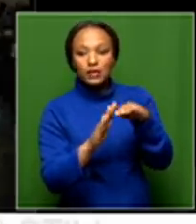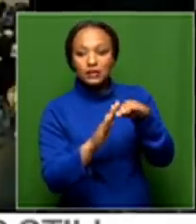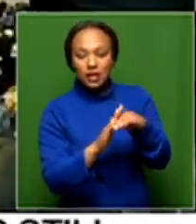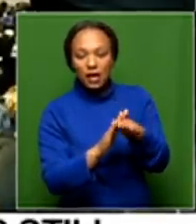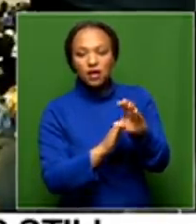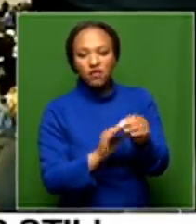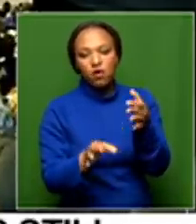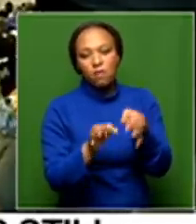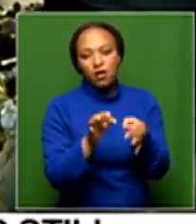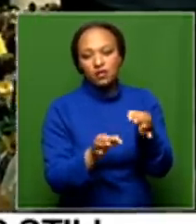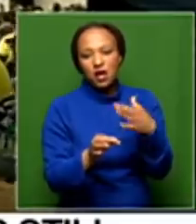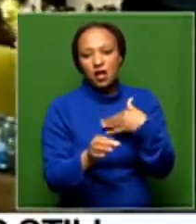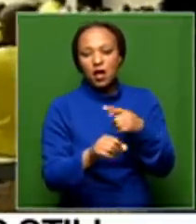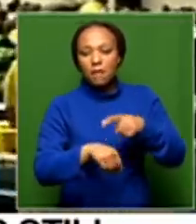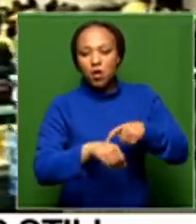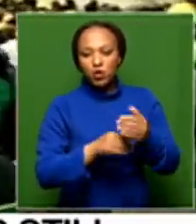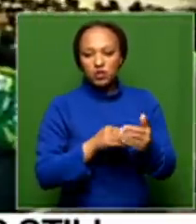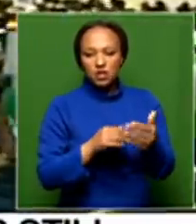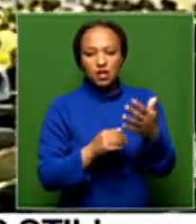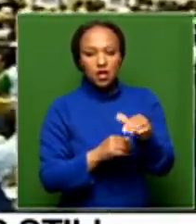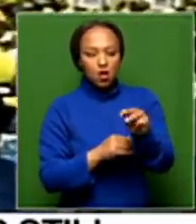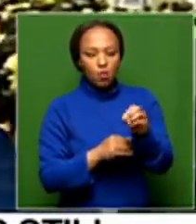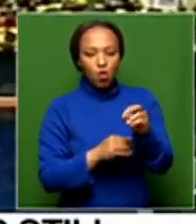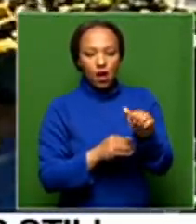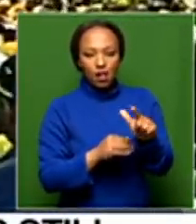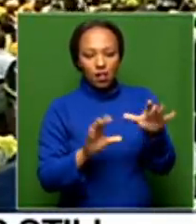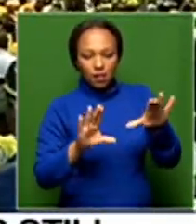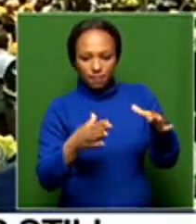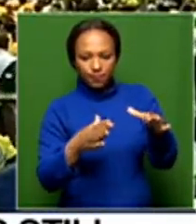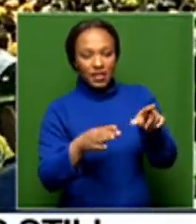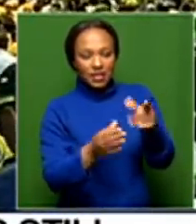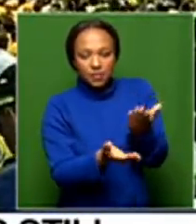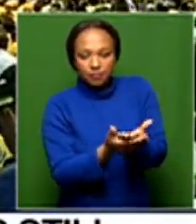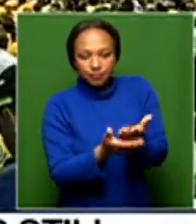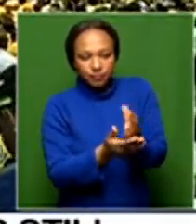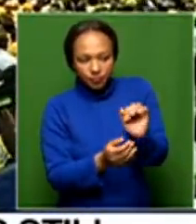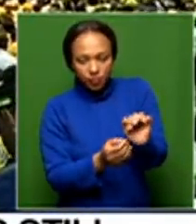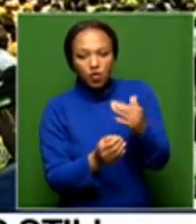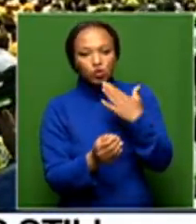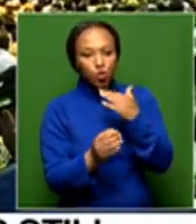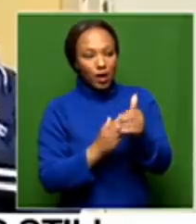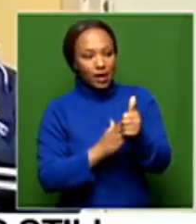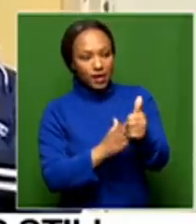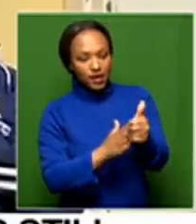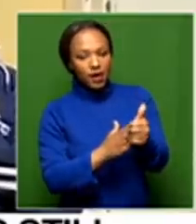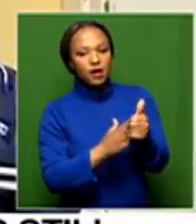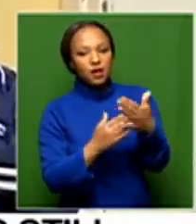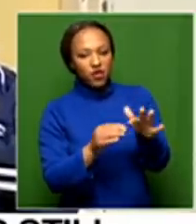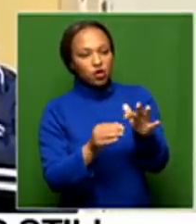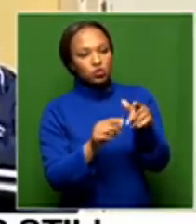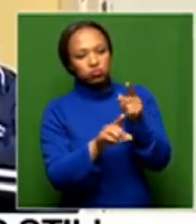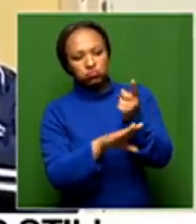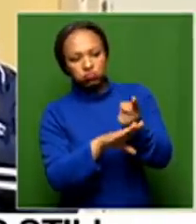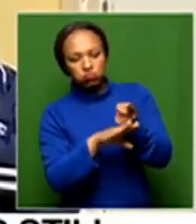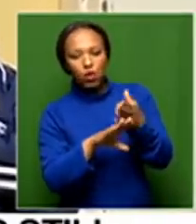democratic period, by the way. It's moral compass and the ability to come with leaders as described in its